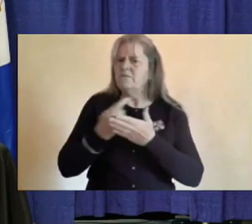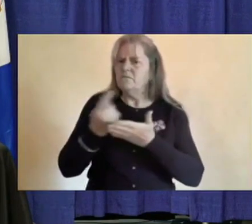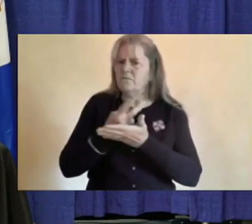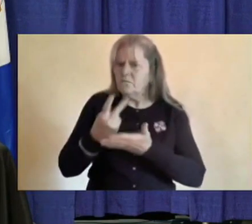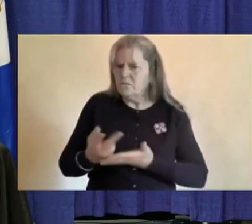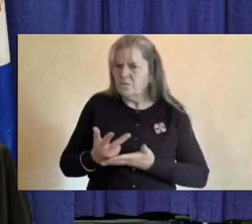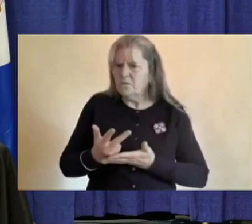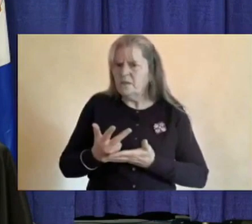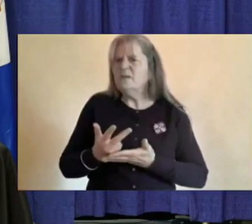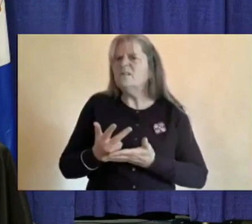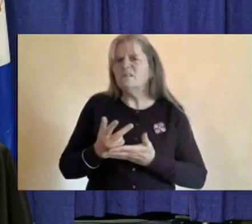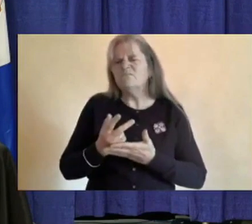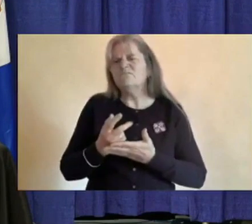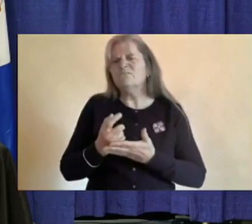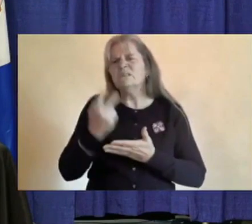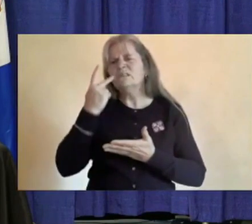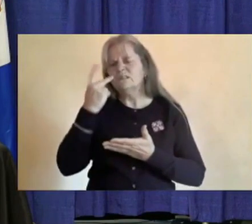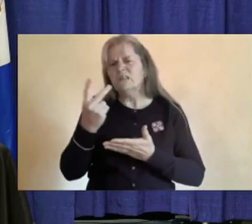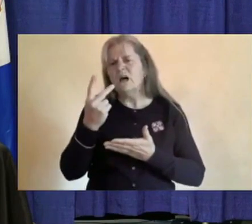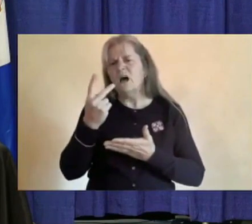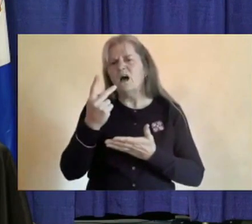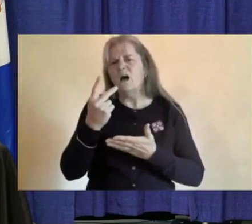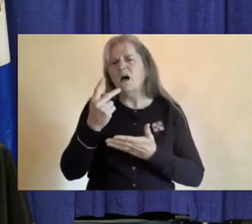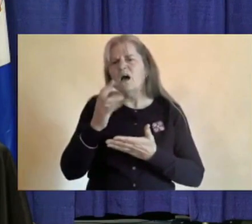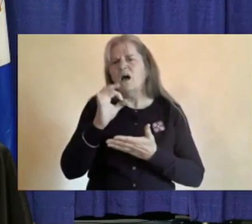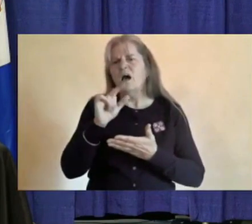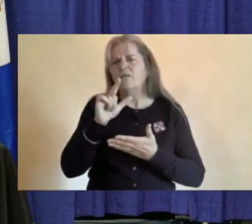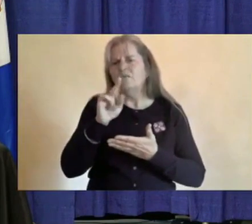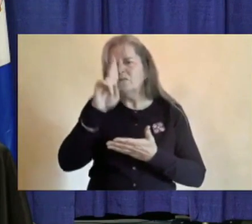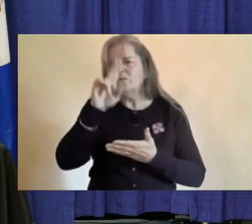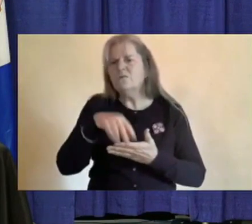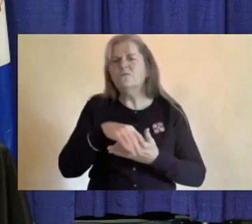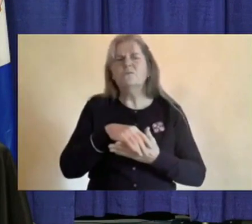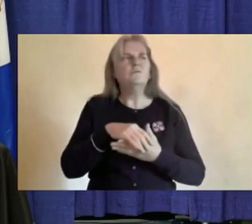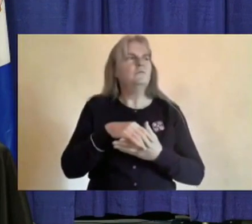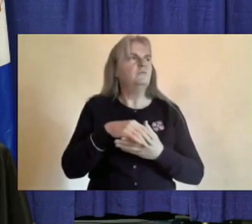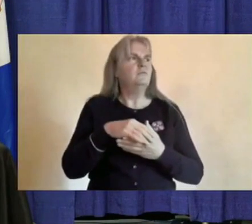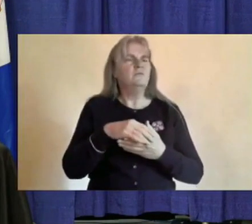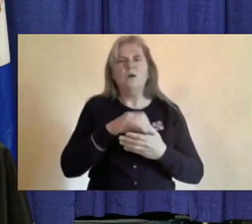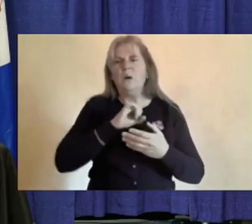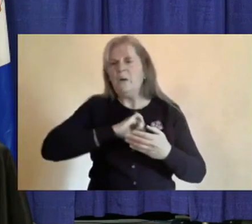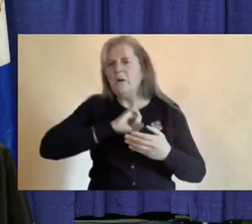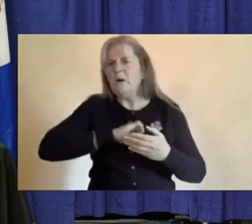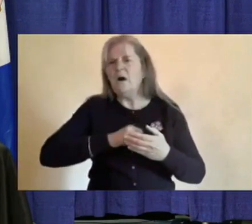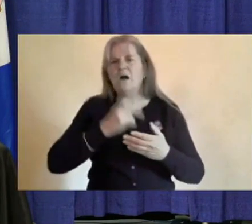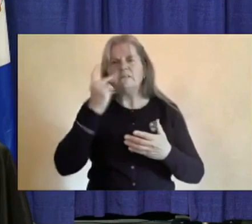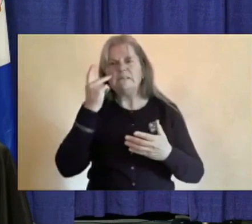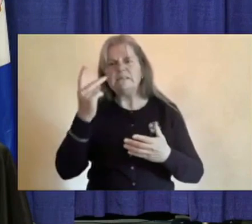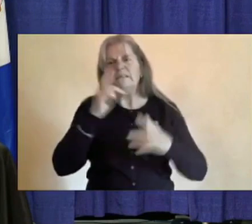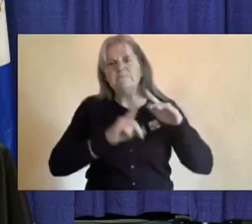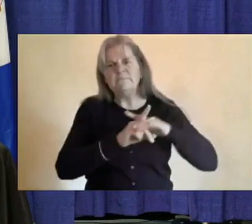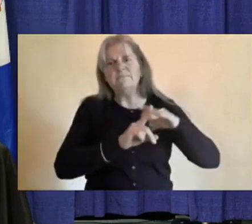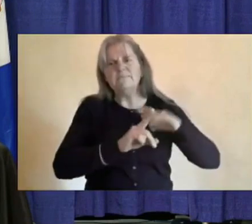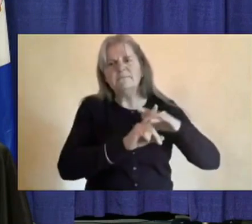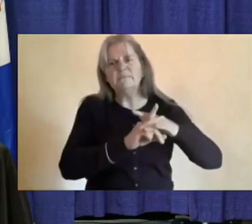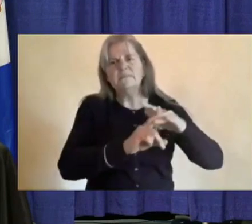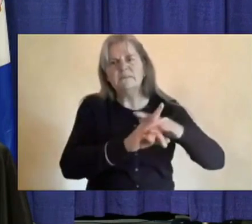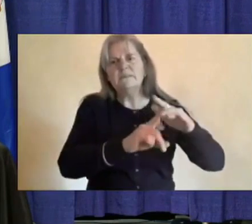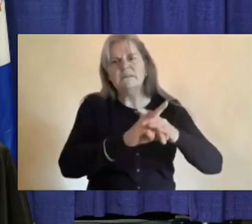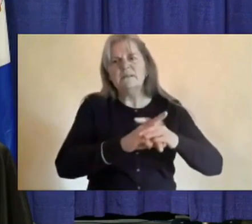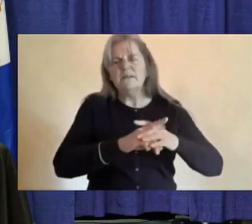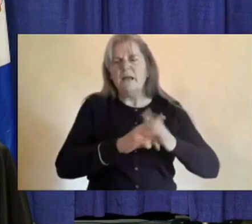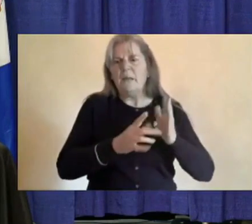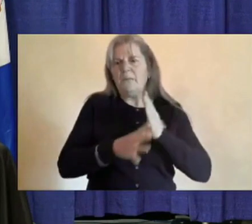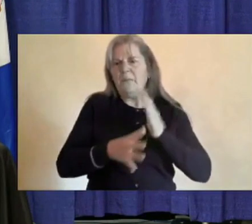seeing viral activity throughout the season with illnesses such as common colds, influenza, and gastrointestinal